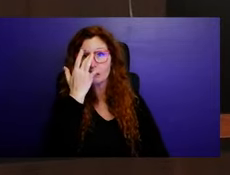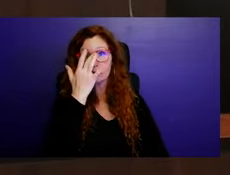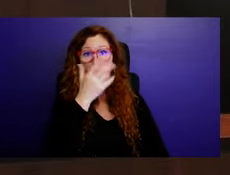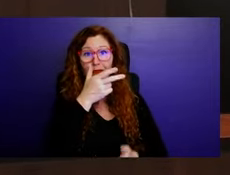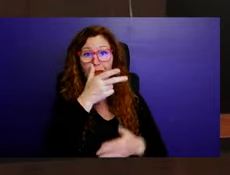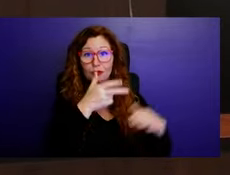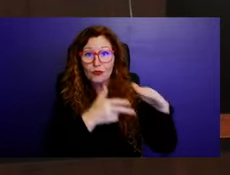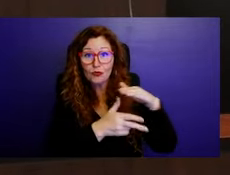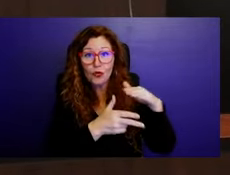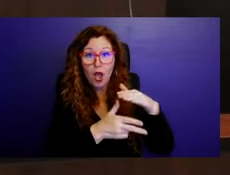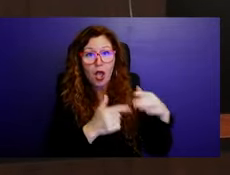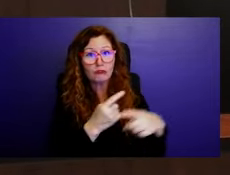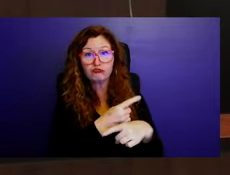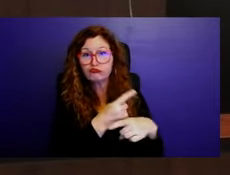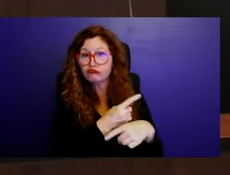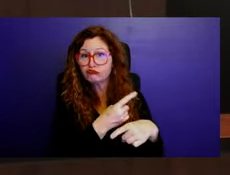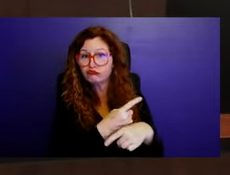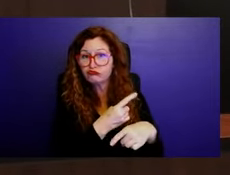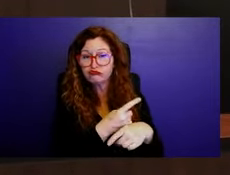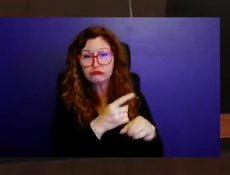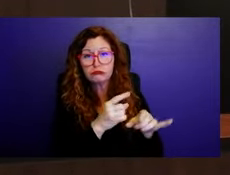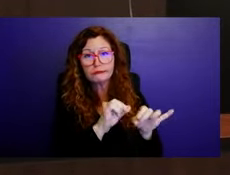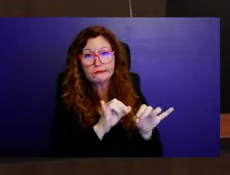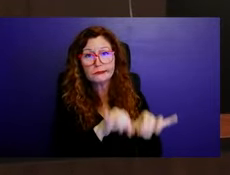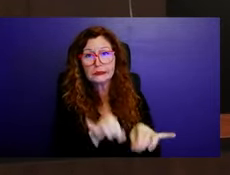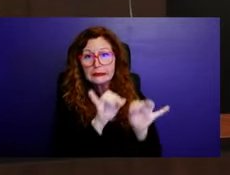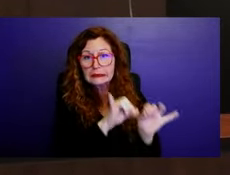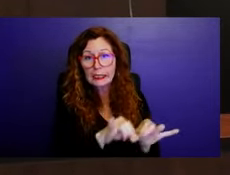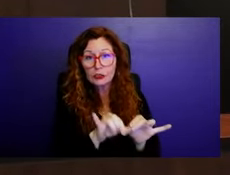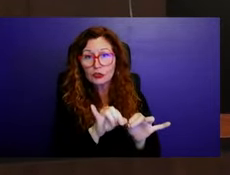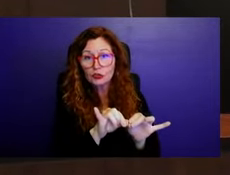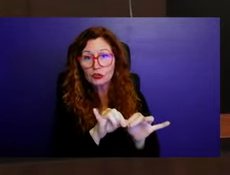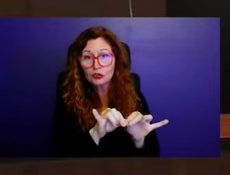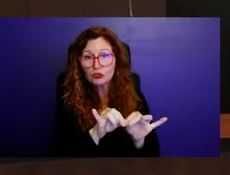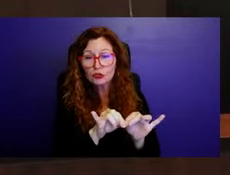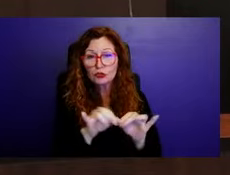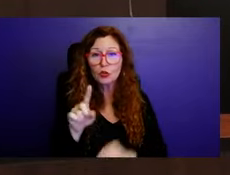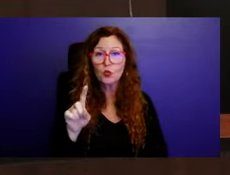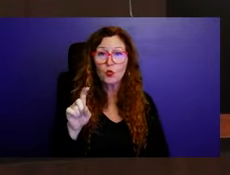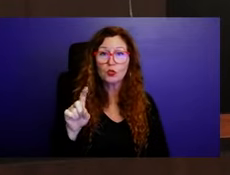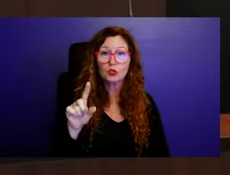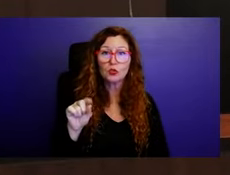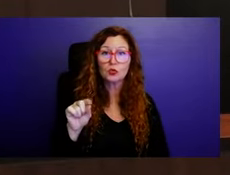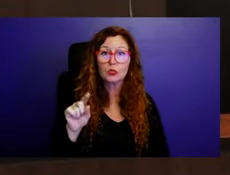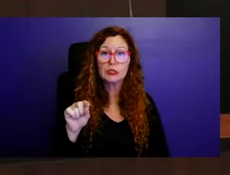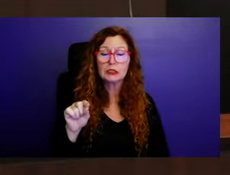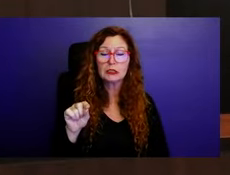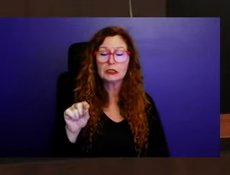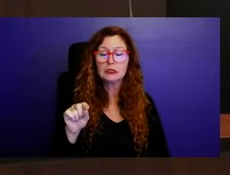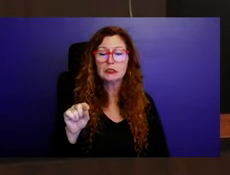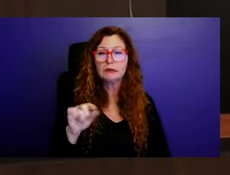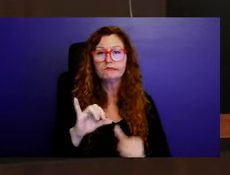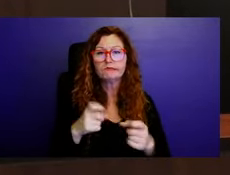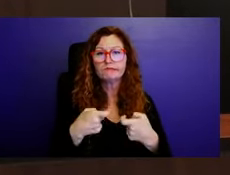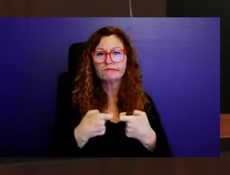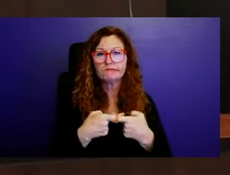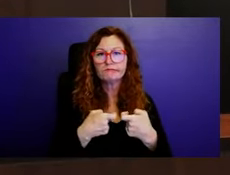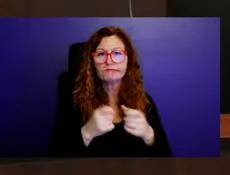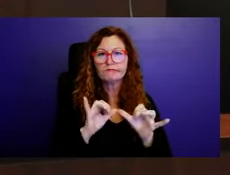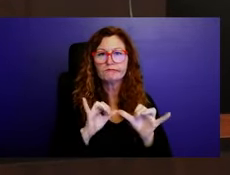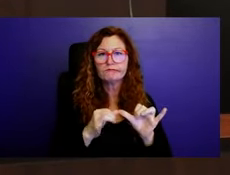uh, just with your standard 120 volt. then not, not a, you know, not